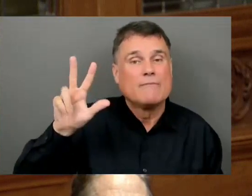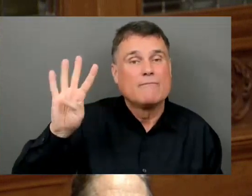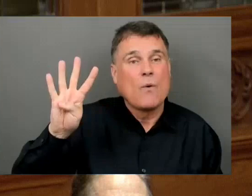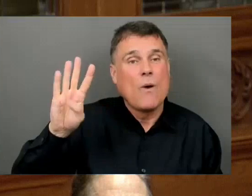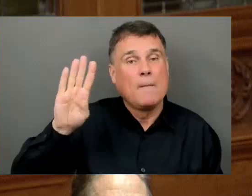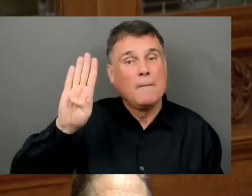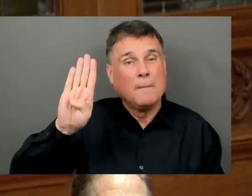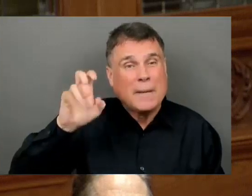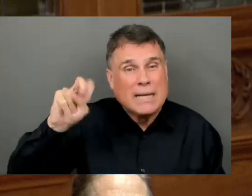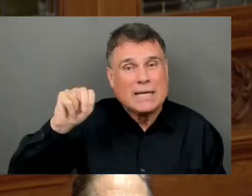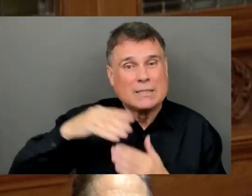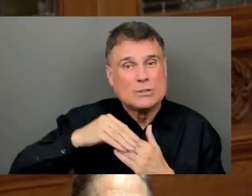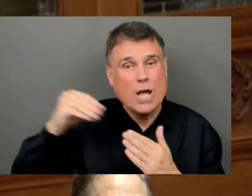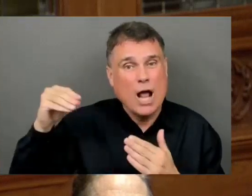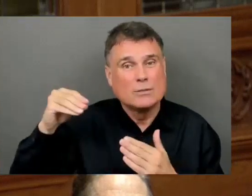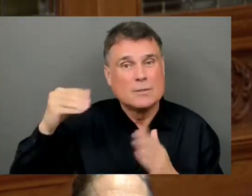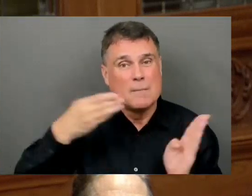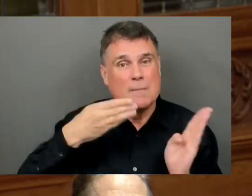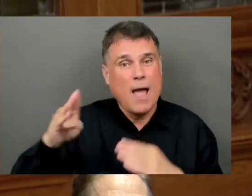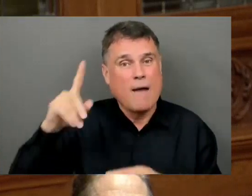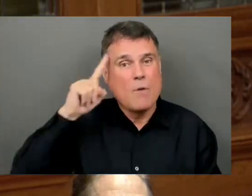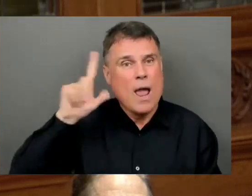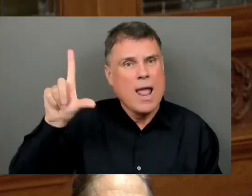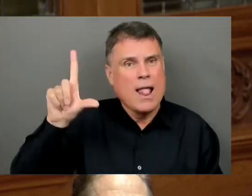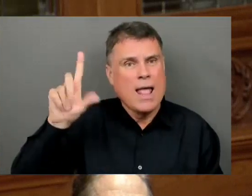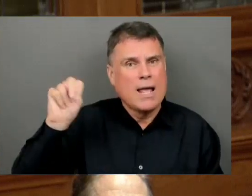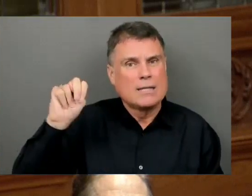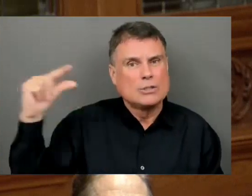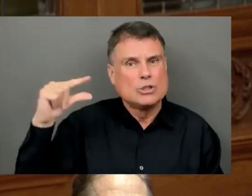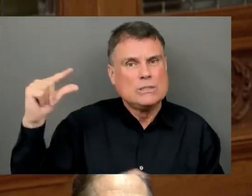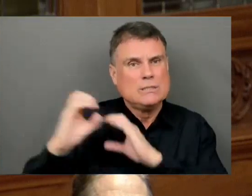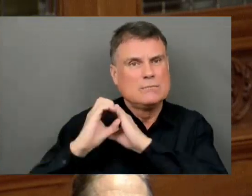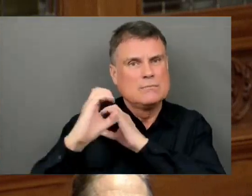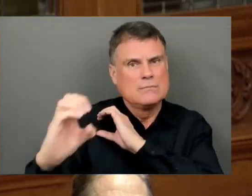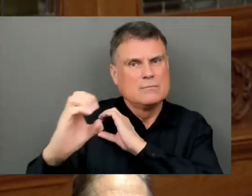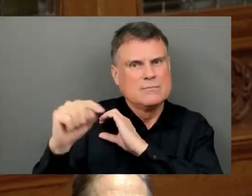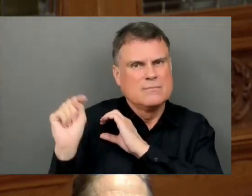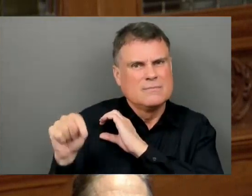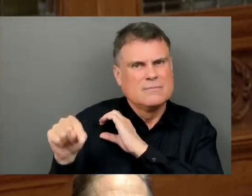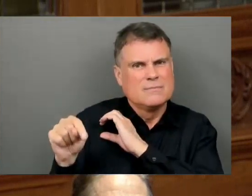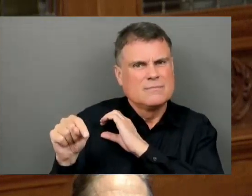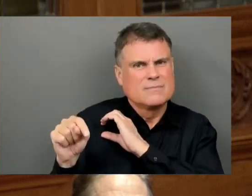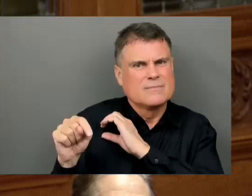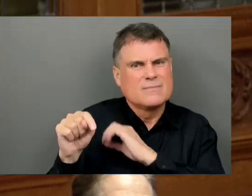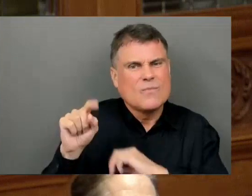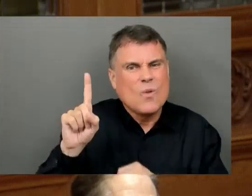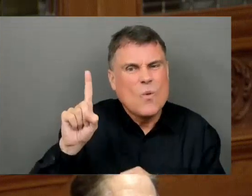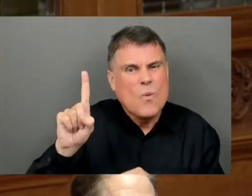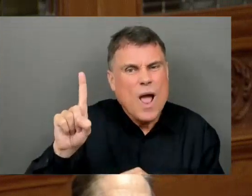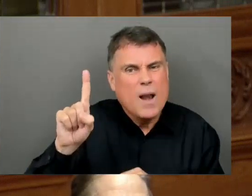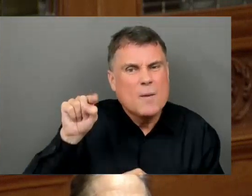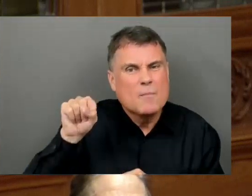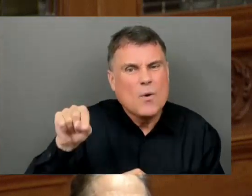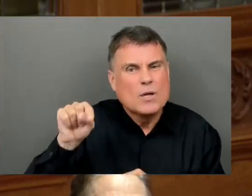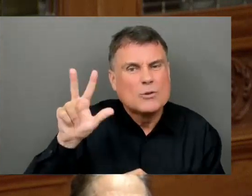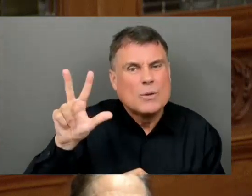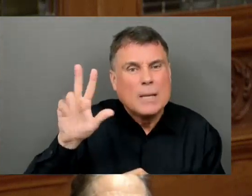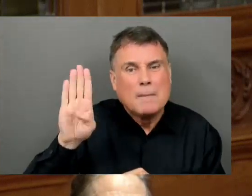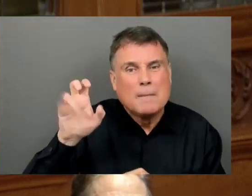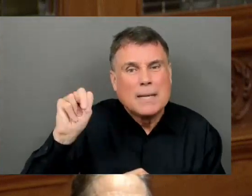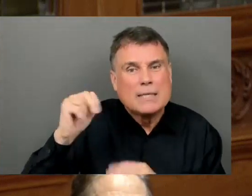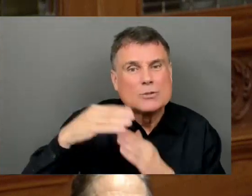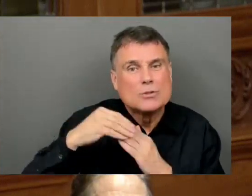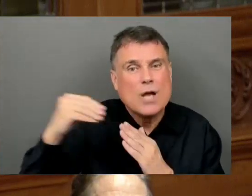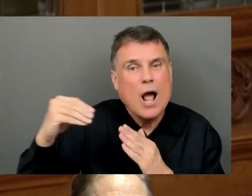this year's budget only includes $1.3 billion in new spending for climate-related initiatives. Experts predict a